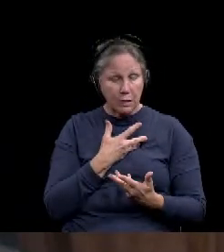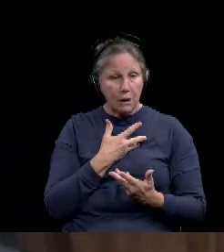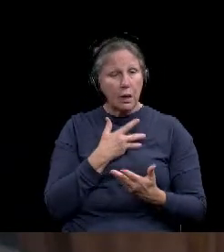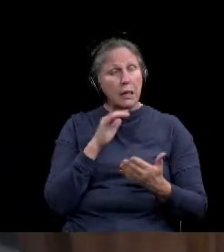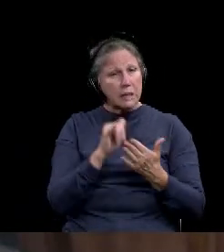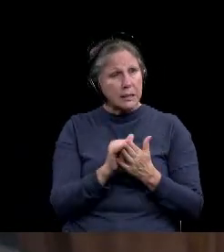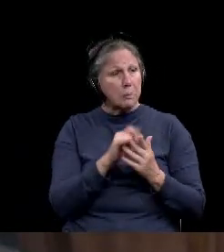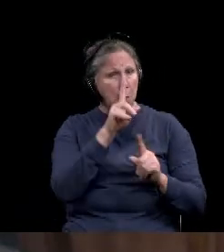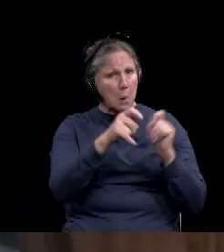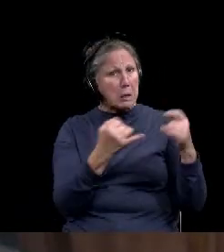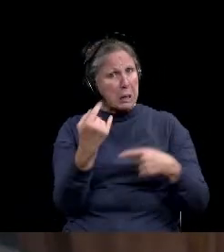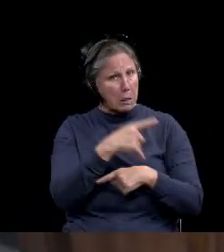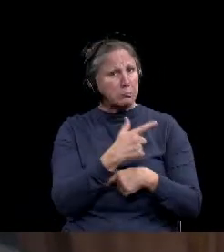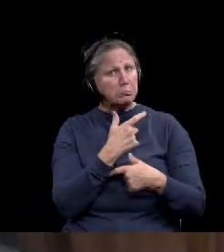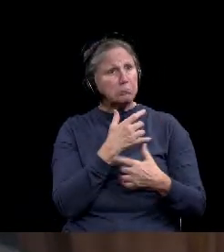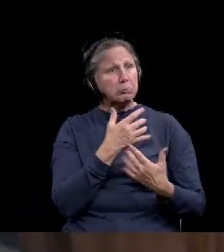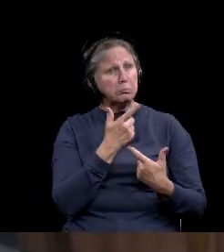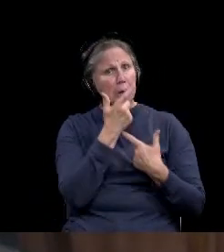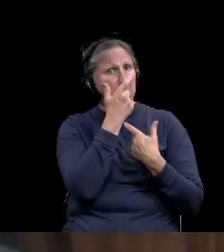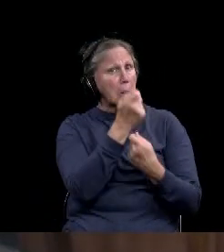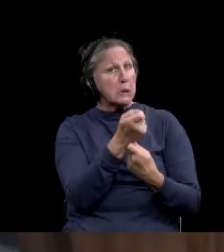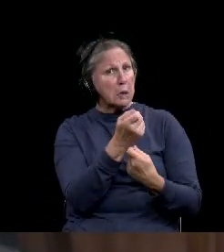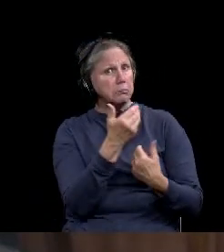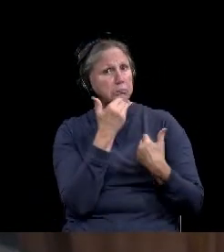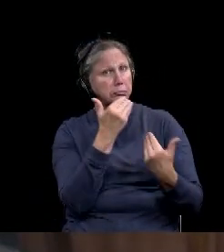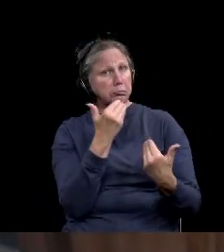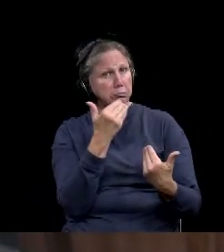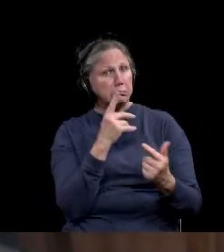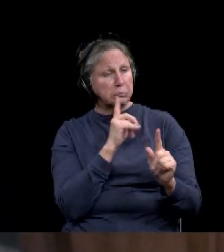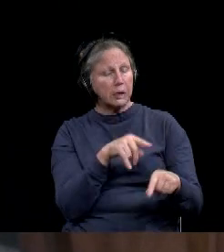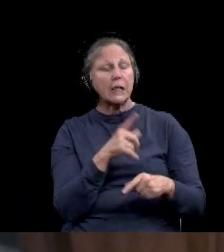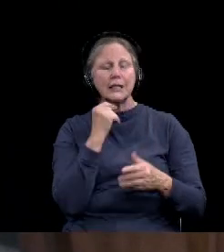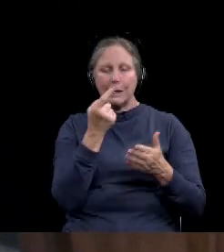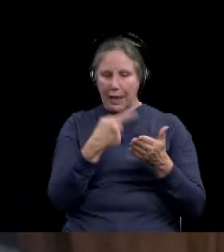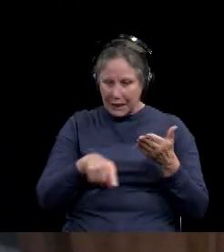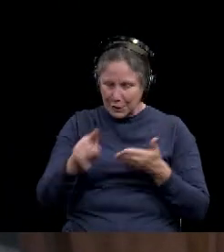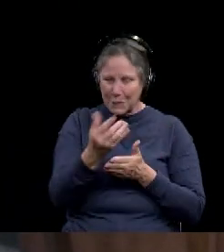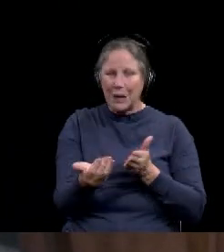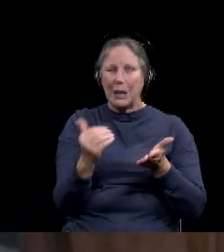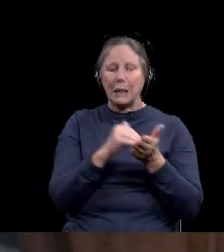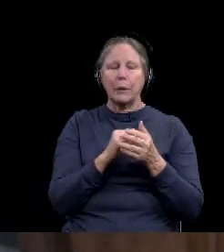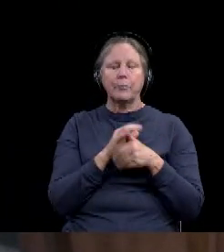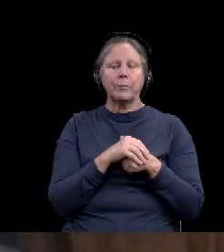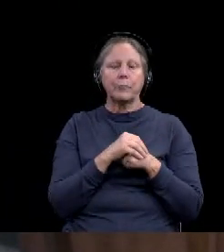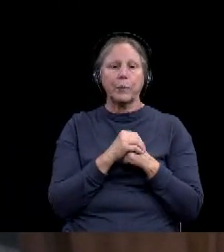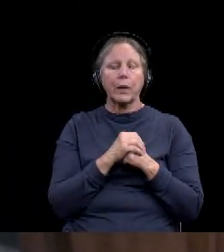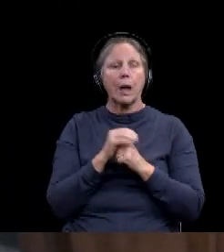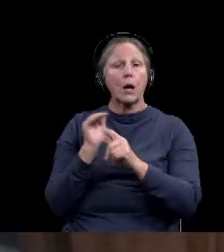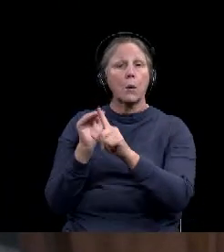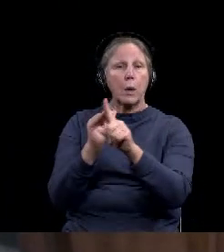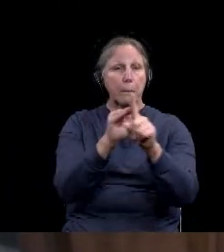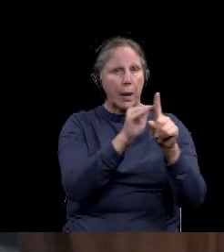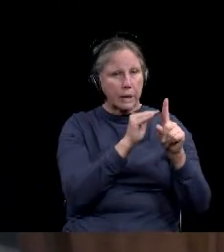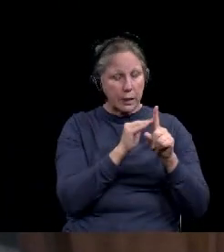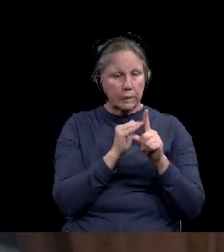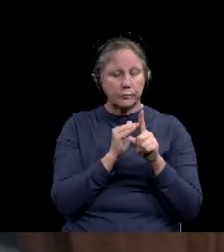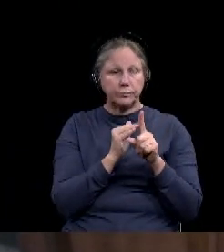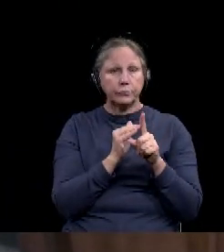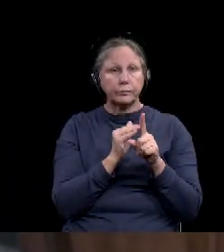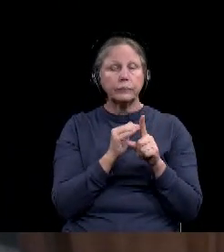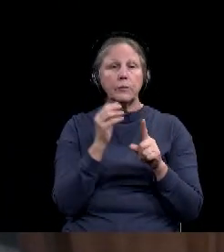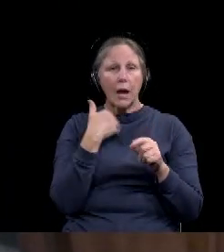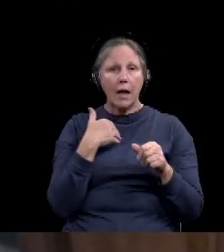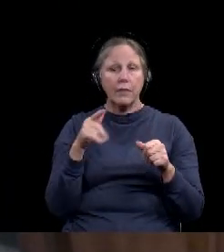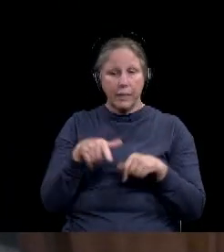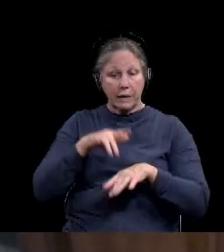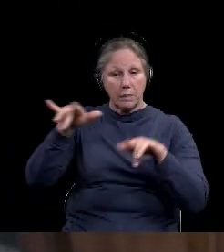interesting questions this time. Uh, and I'm sure we'll do it again next week. Uh, I want to remind our viewers that we will have a complete